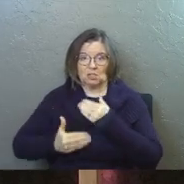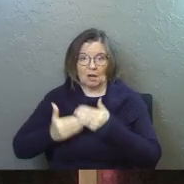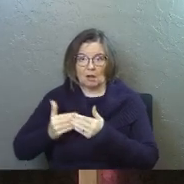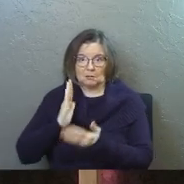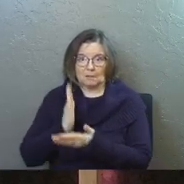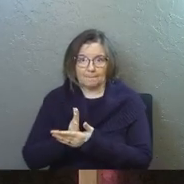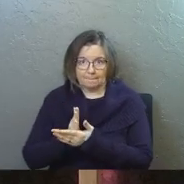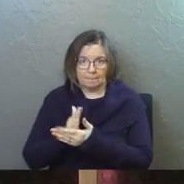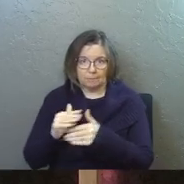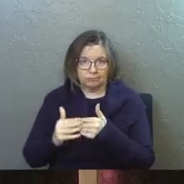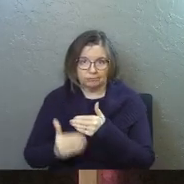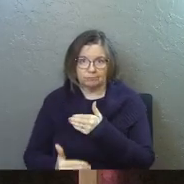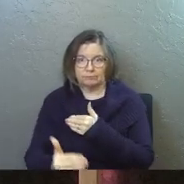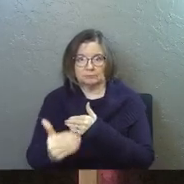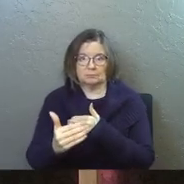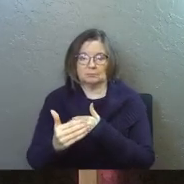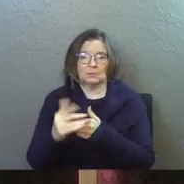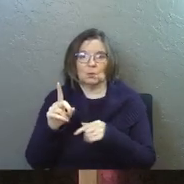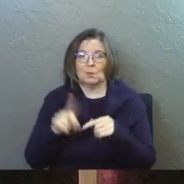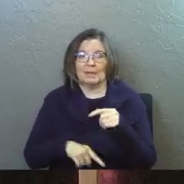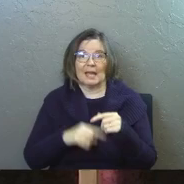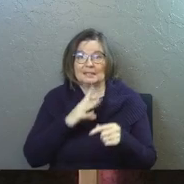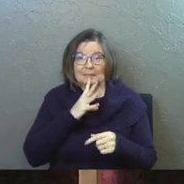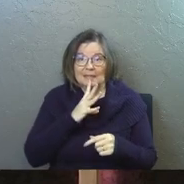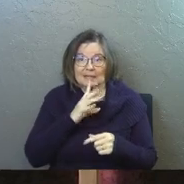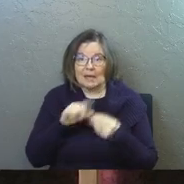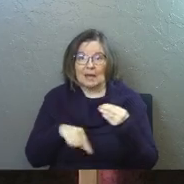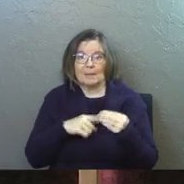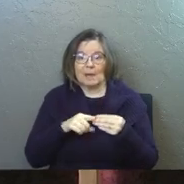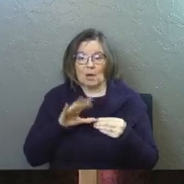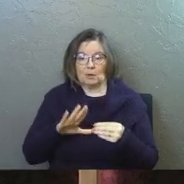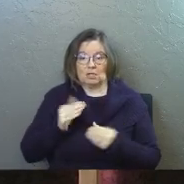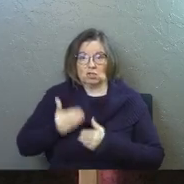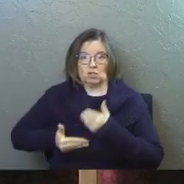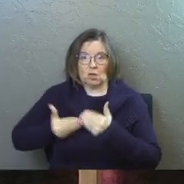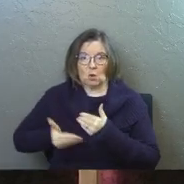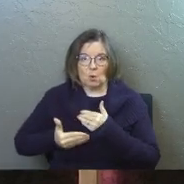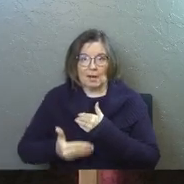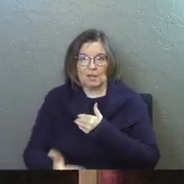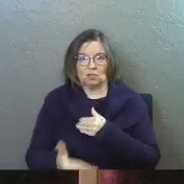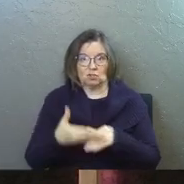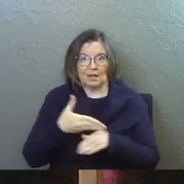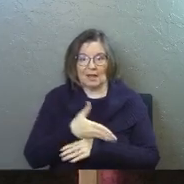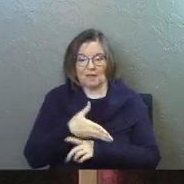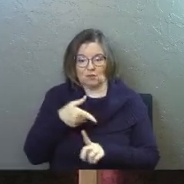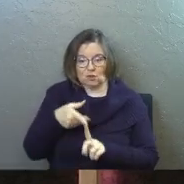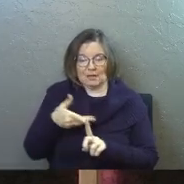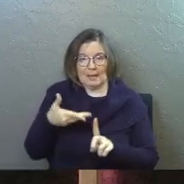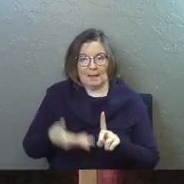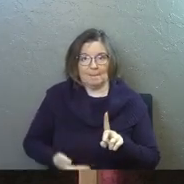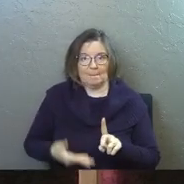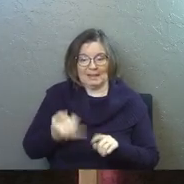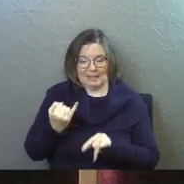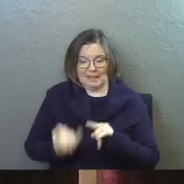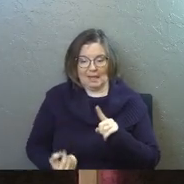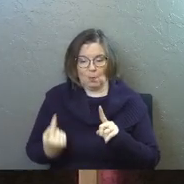So he was cut off from the land of the living. So we can't speak about his generations after him.